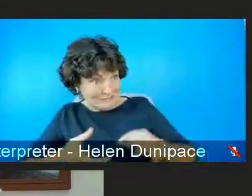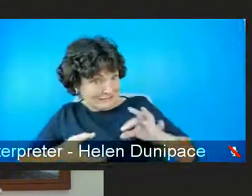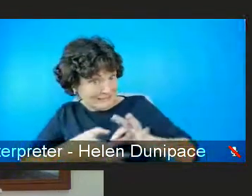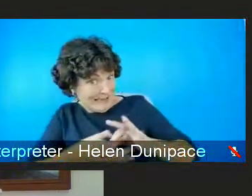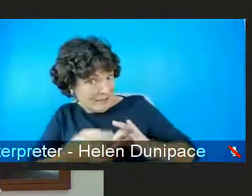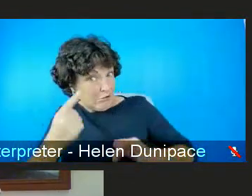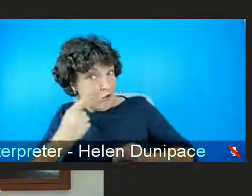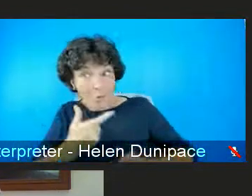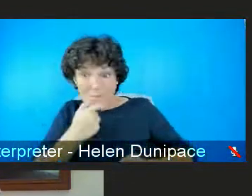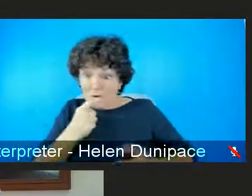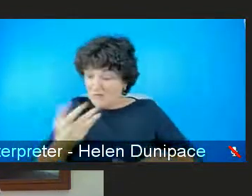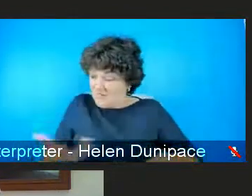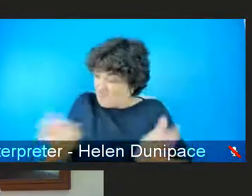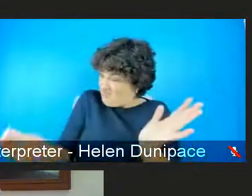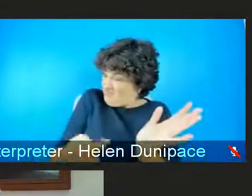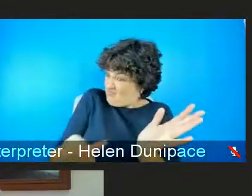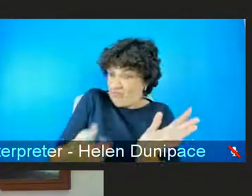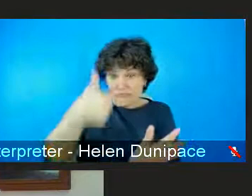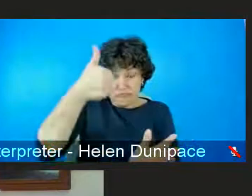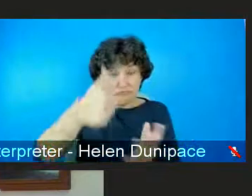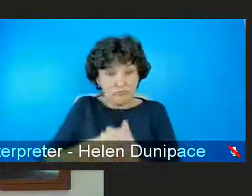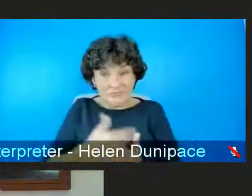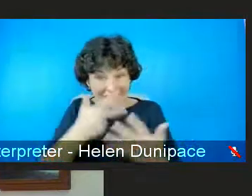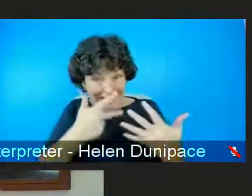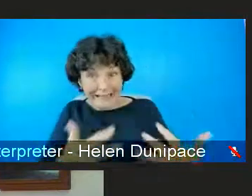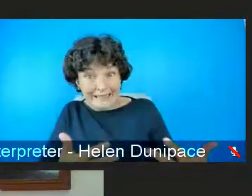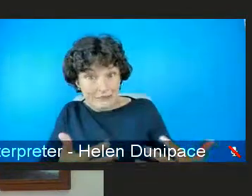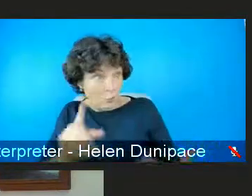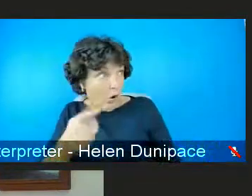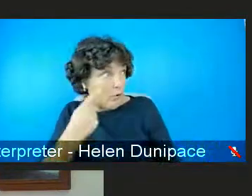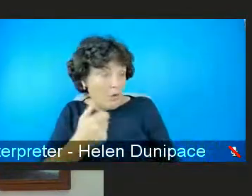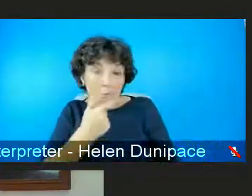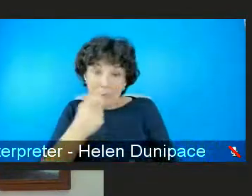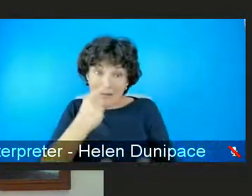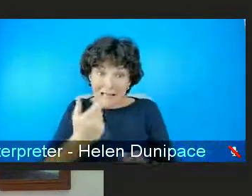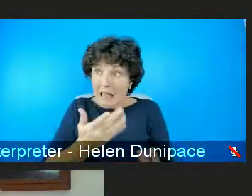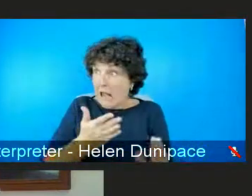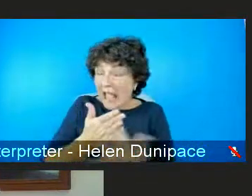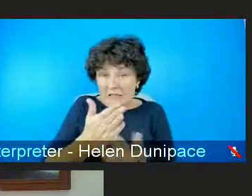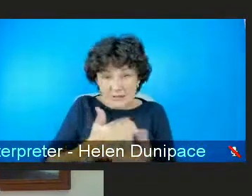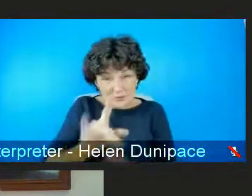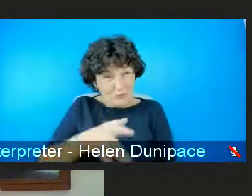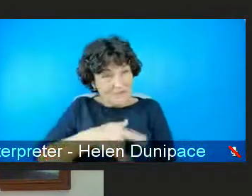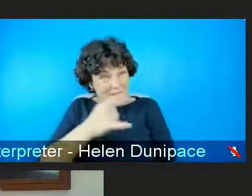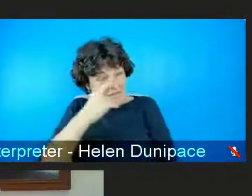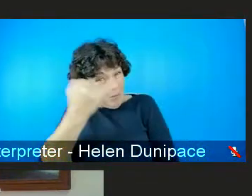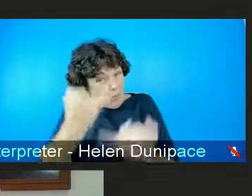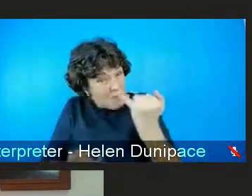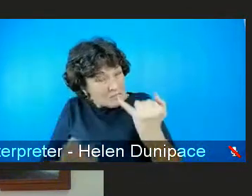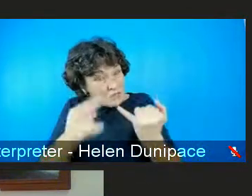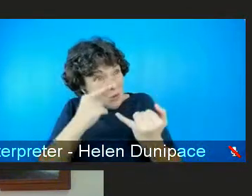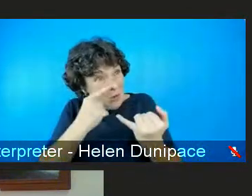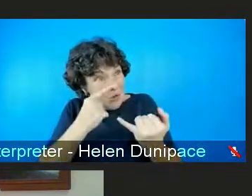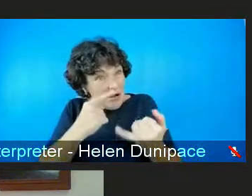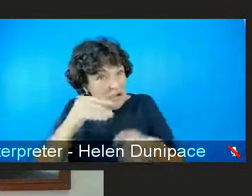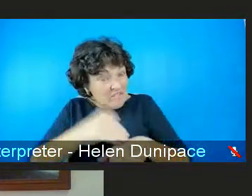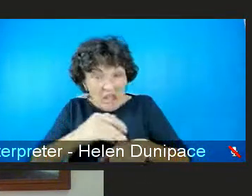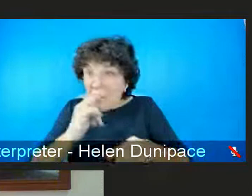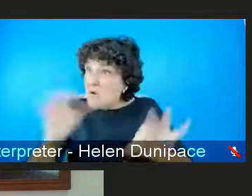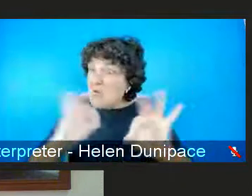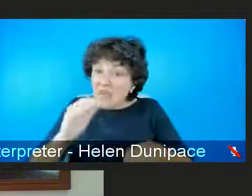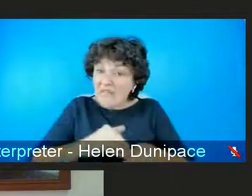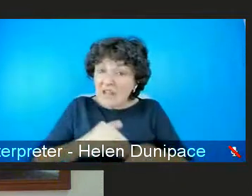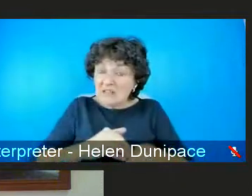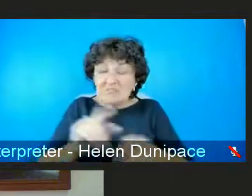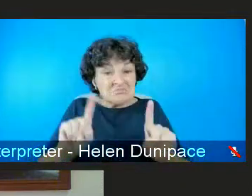today's um you know what young people today are are surrounded by is that making it worse yeah